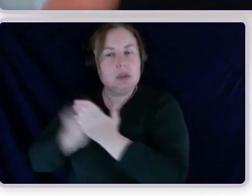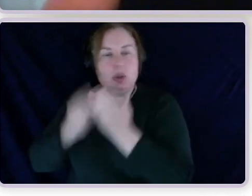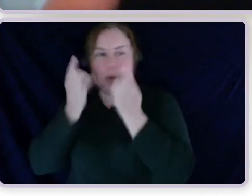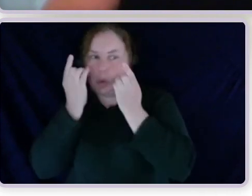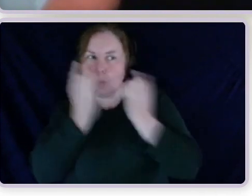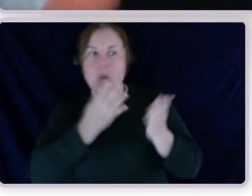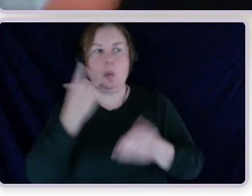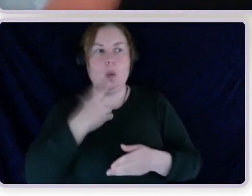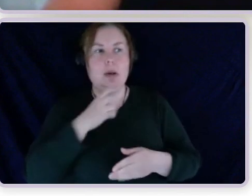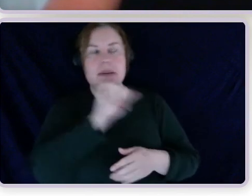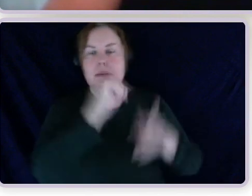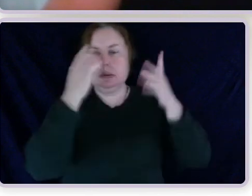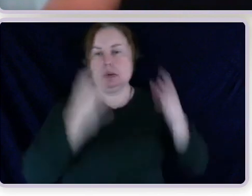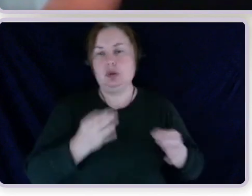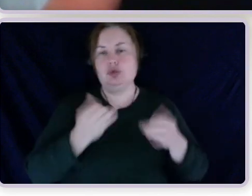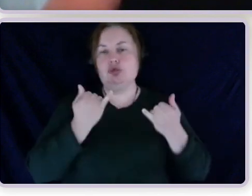circumstances of the case.